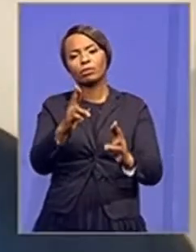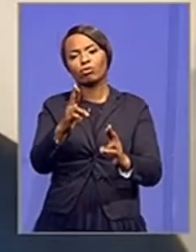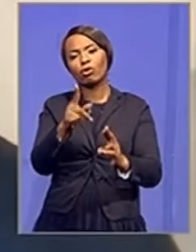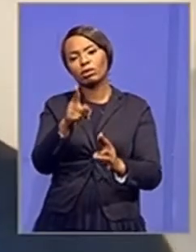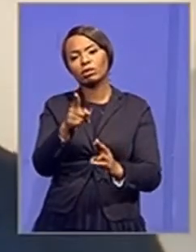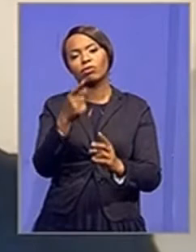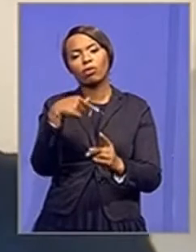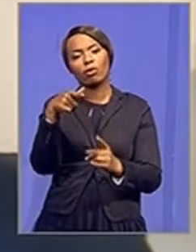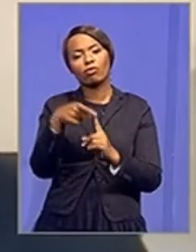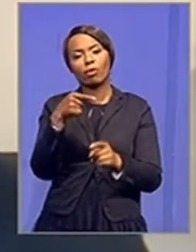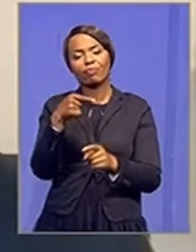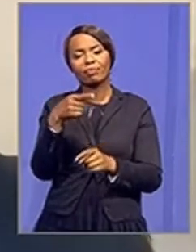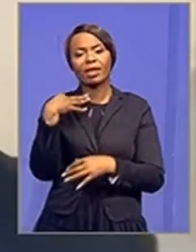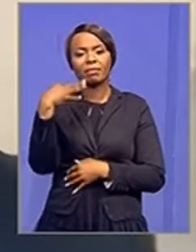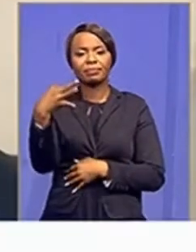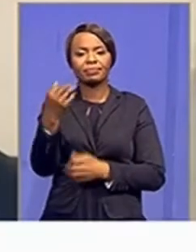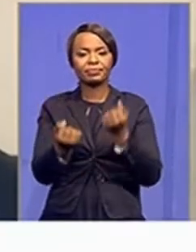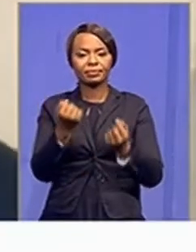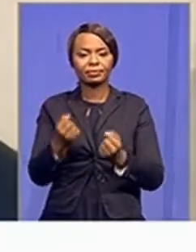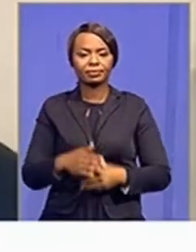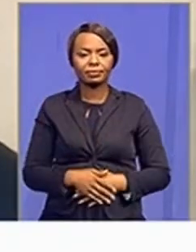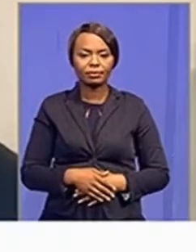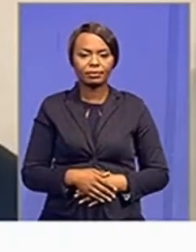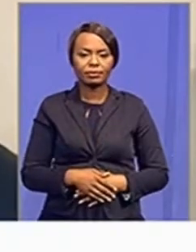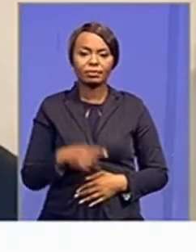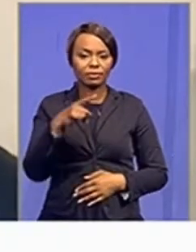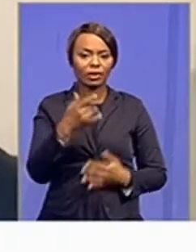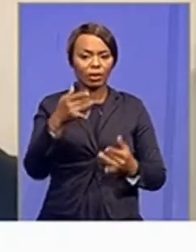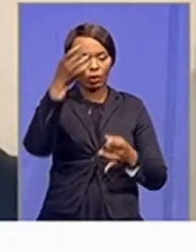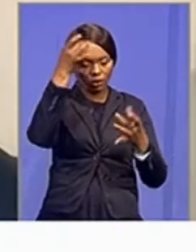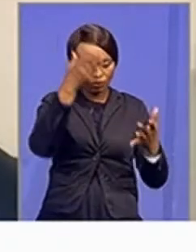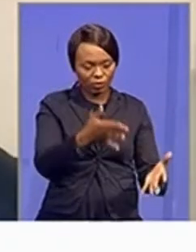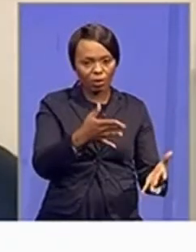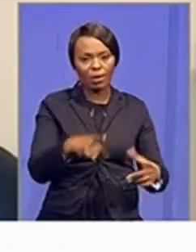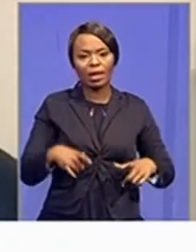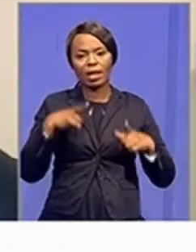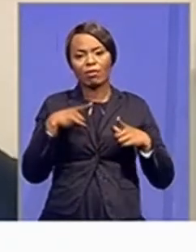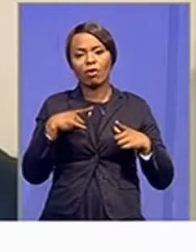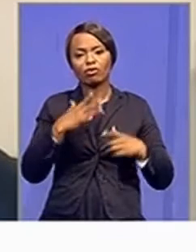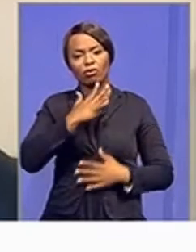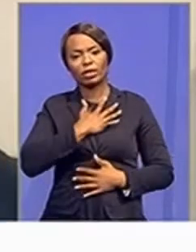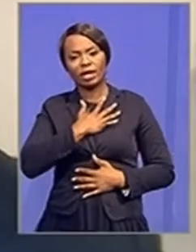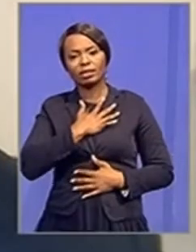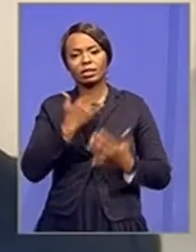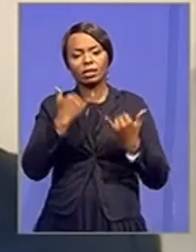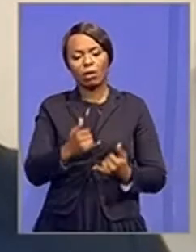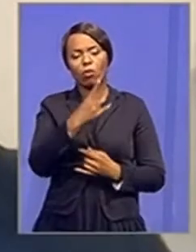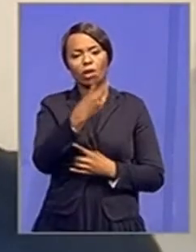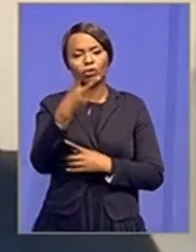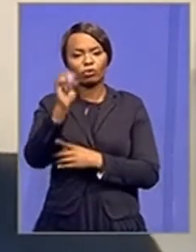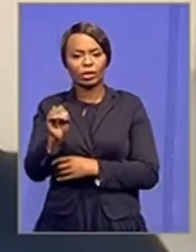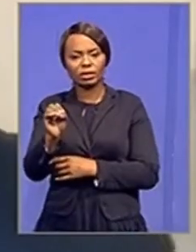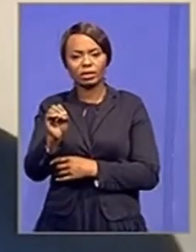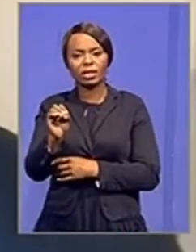It is a surprise when these calls were made, now that we are told by the likes of Solidarity there are 120 or so